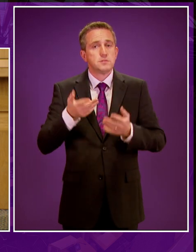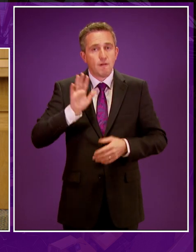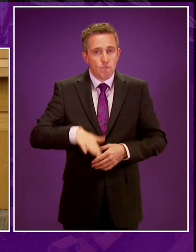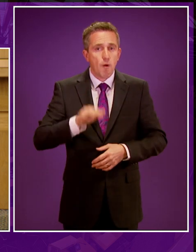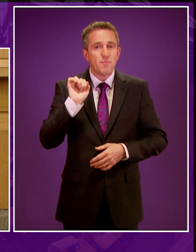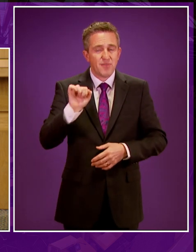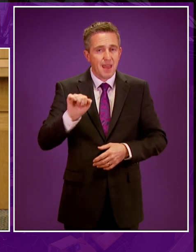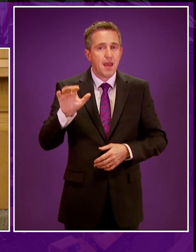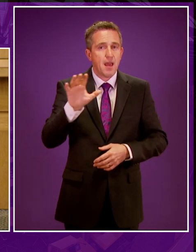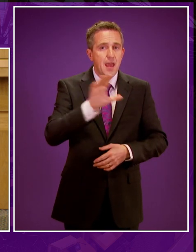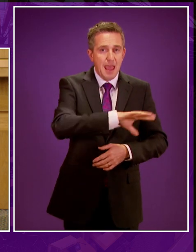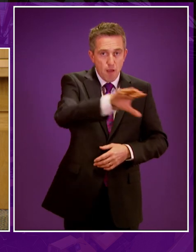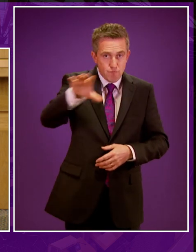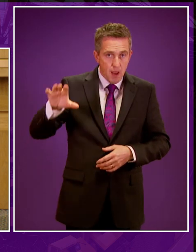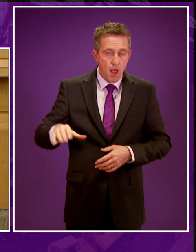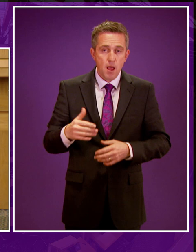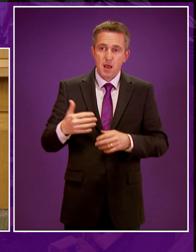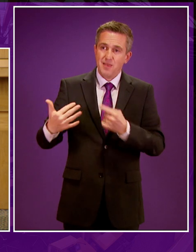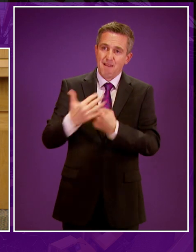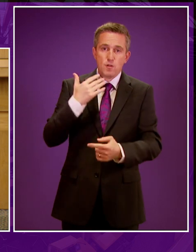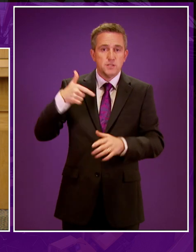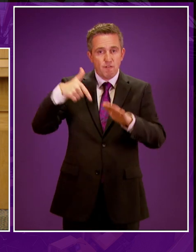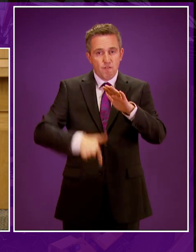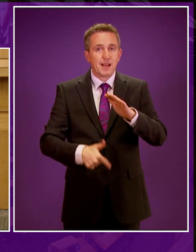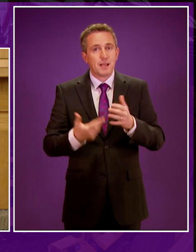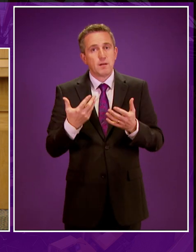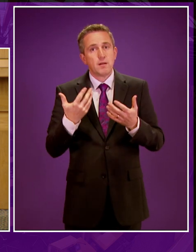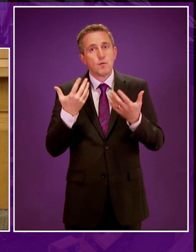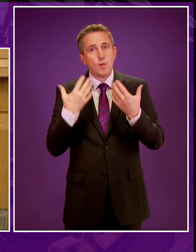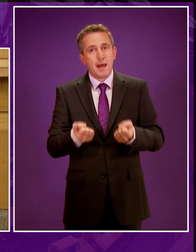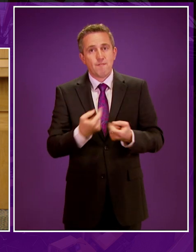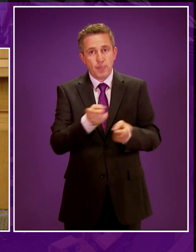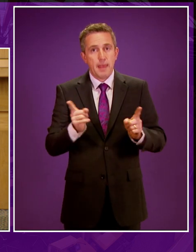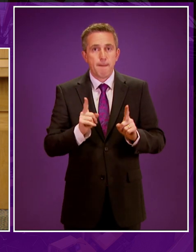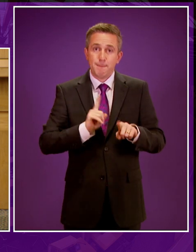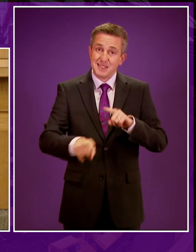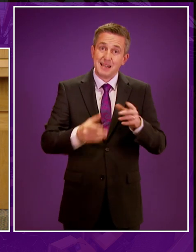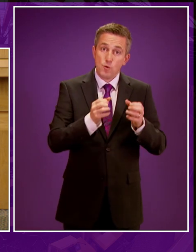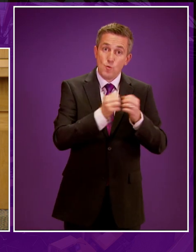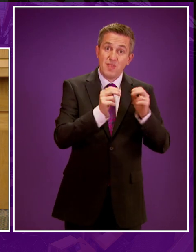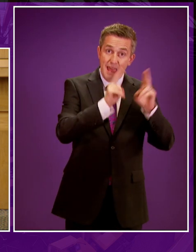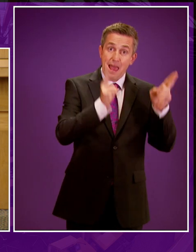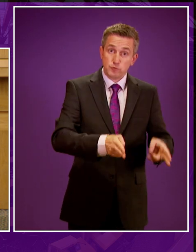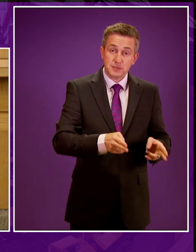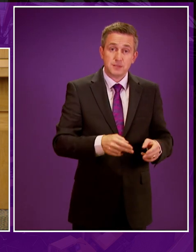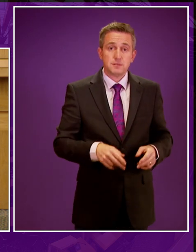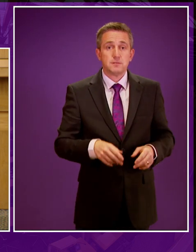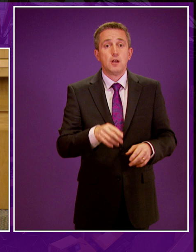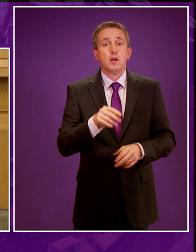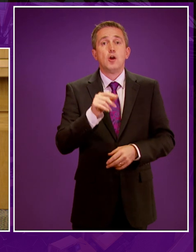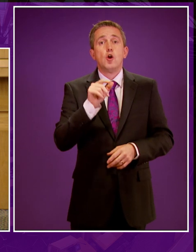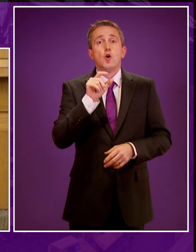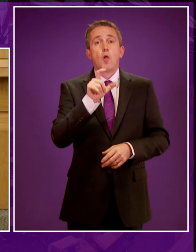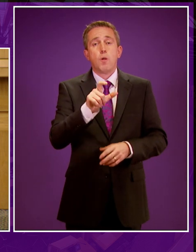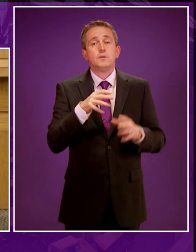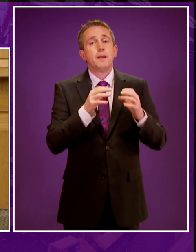within these communities about the impact that fracking might have, not least in relation to housing. And I think Claudia Beamish drew, quite rightly,